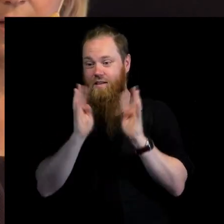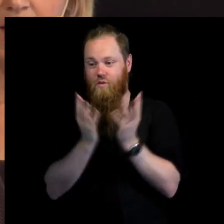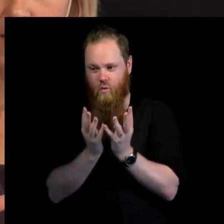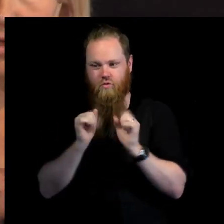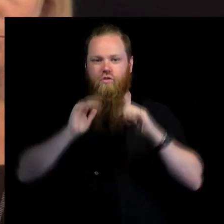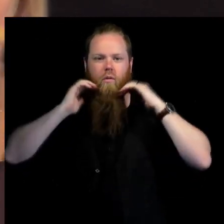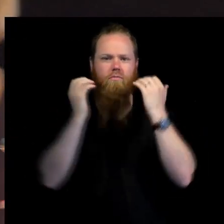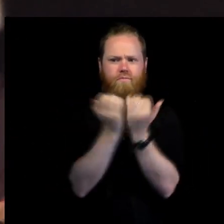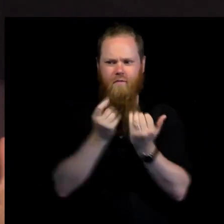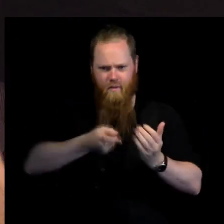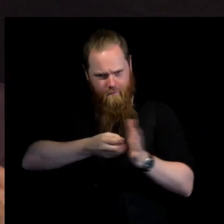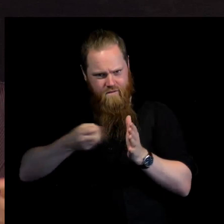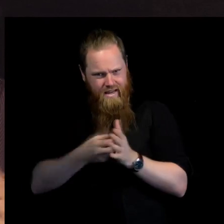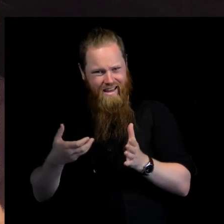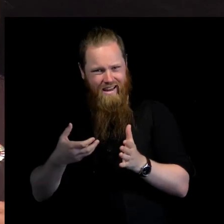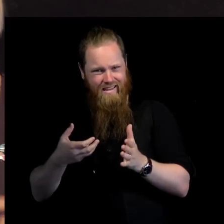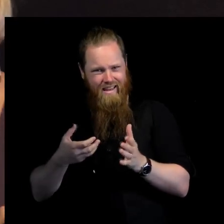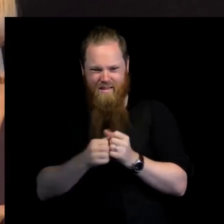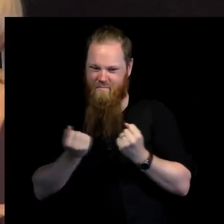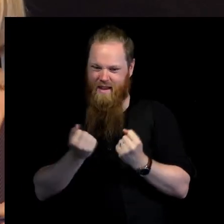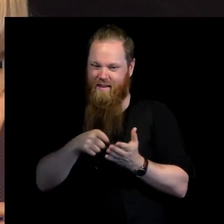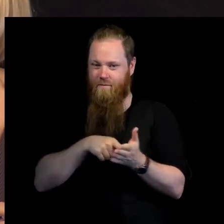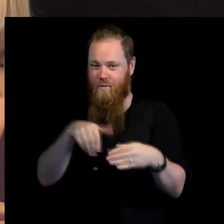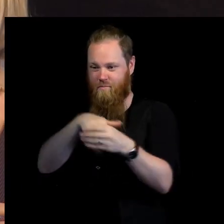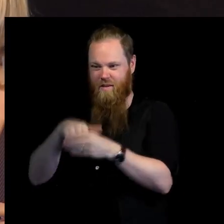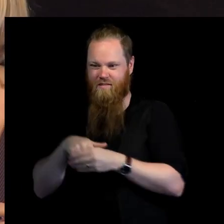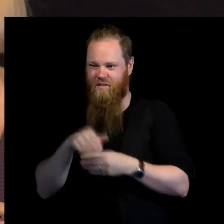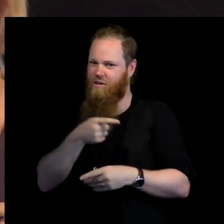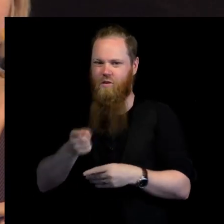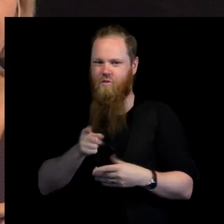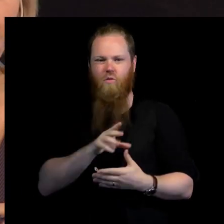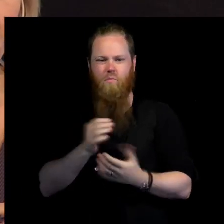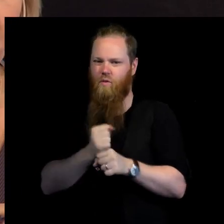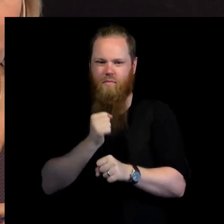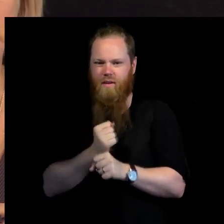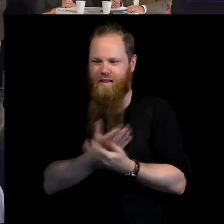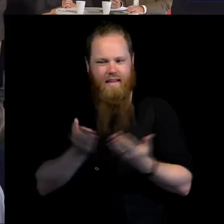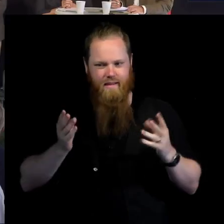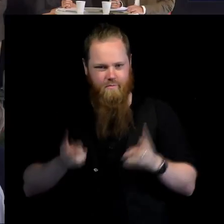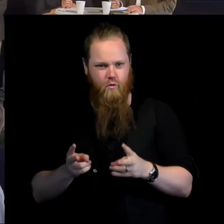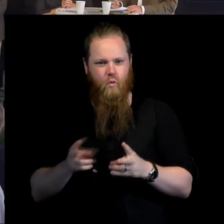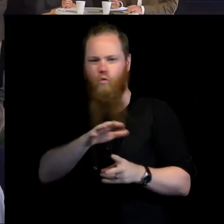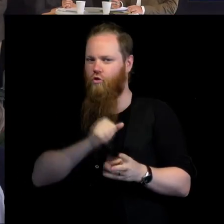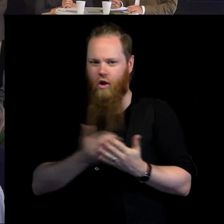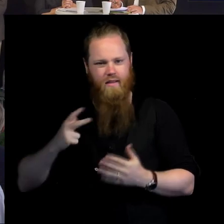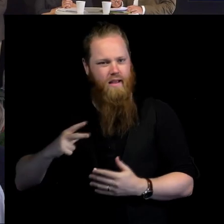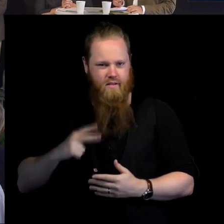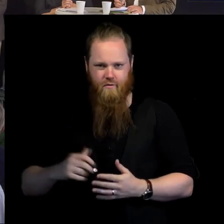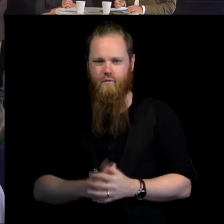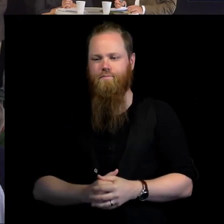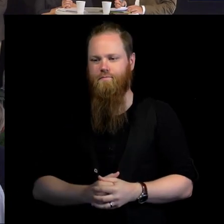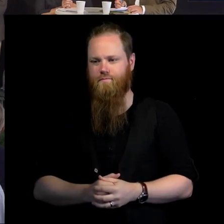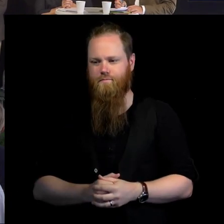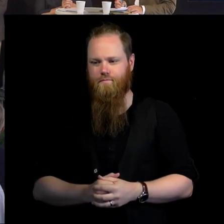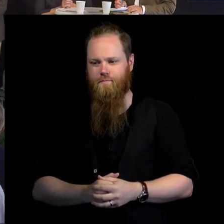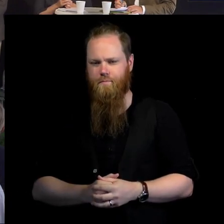don't have the way of working that makes them take this responsibility. You said that we